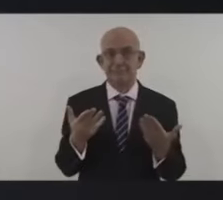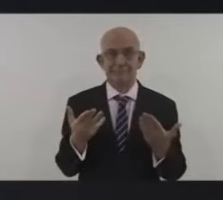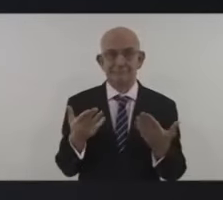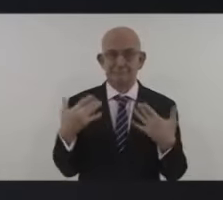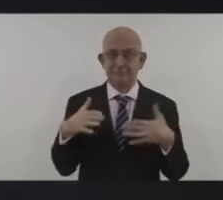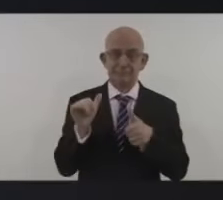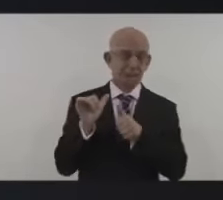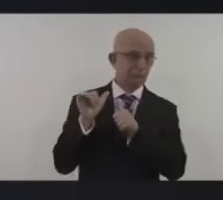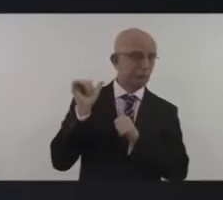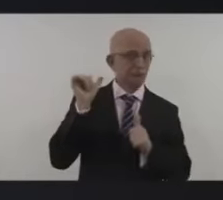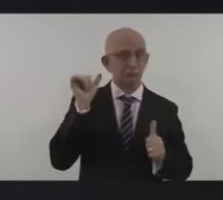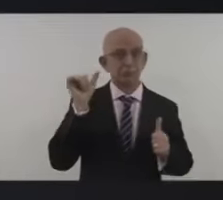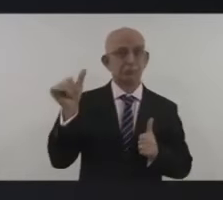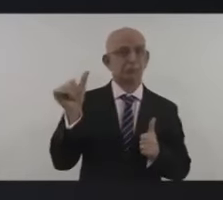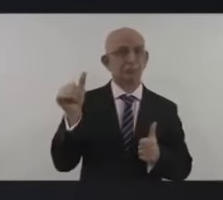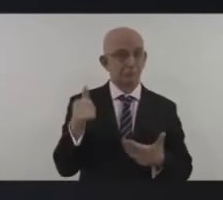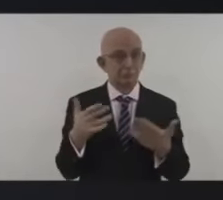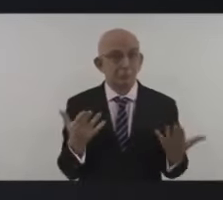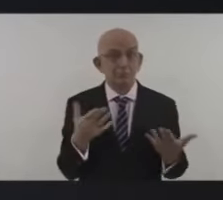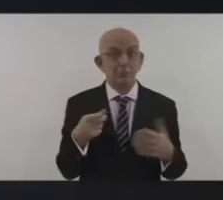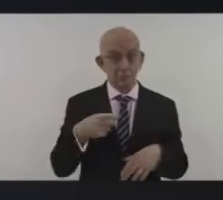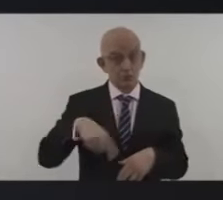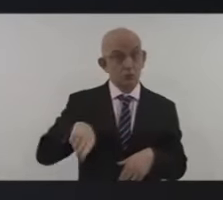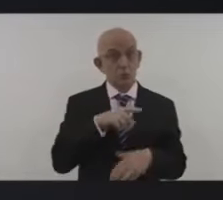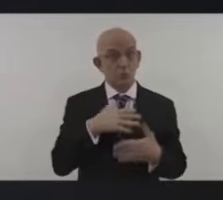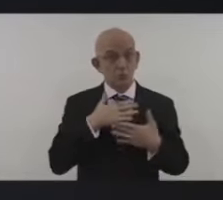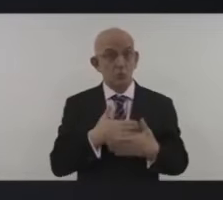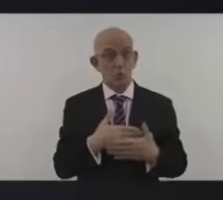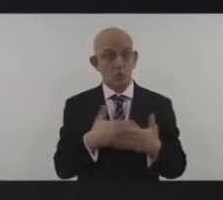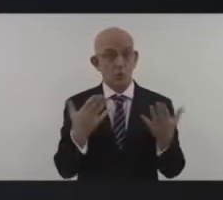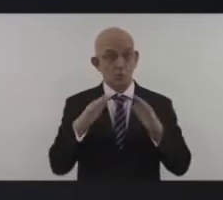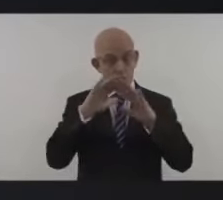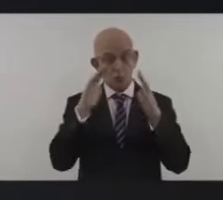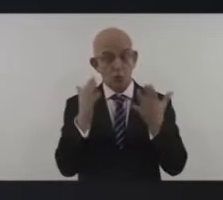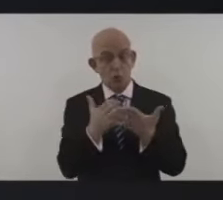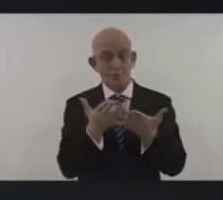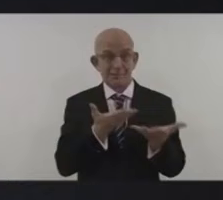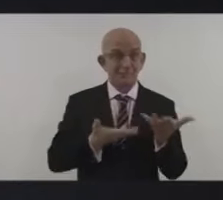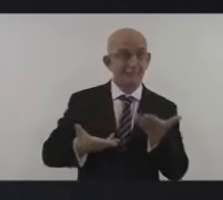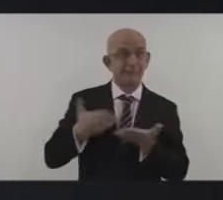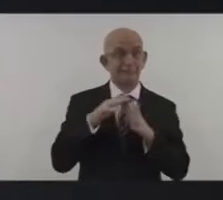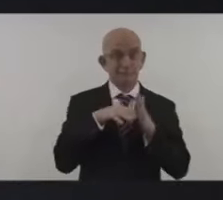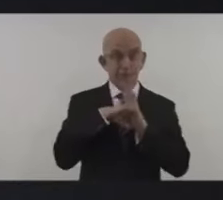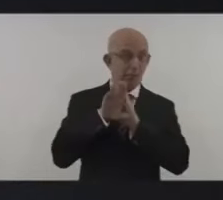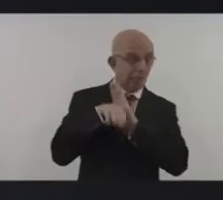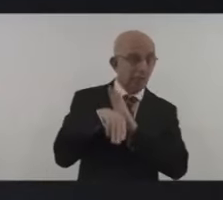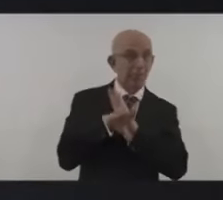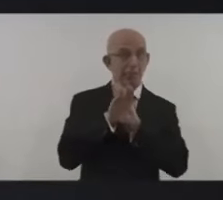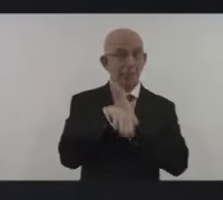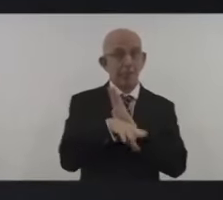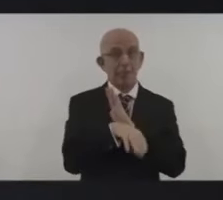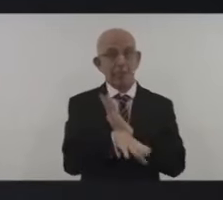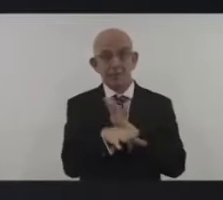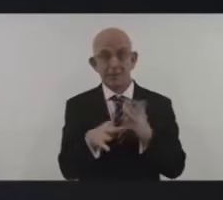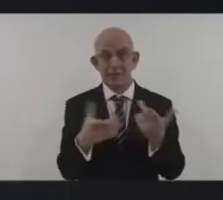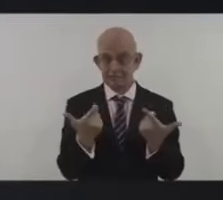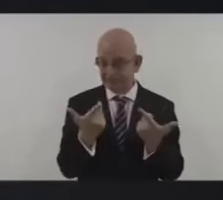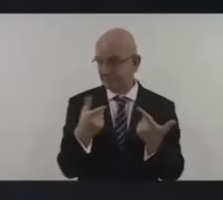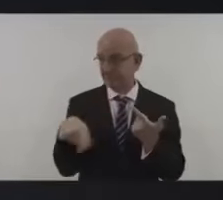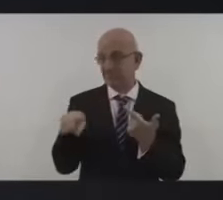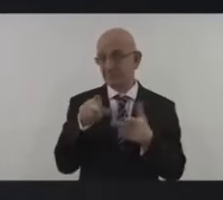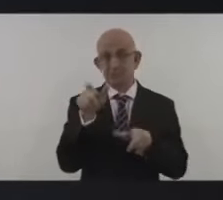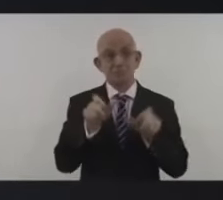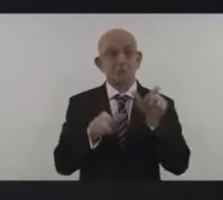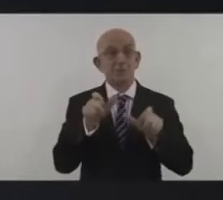two tenths of a degree from the agreed upon threshold for the world to prevent more than 1.5 degrees of warming global